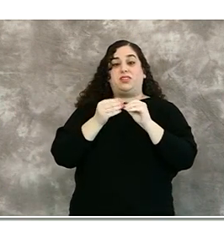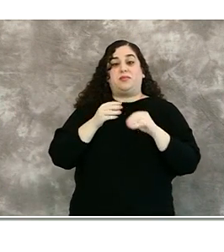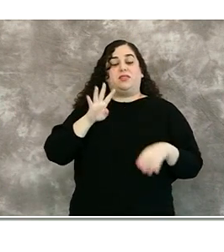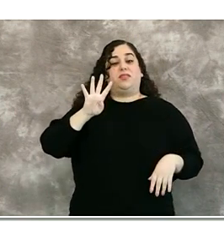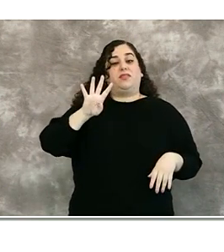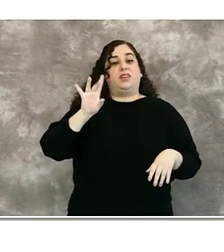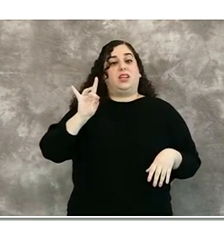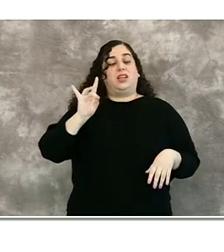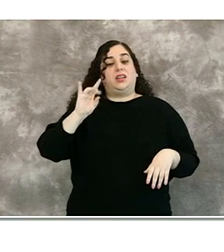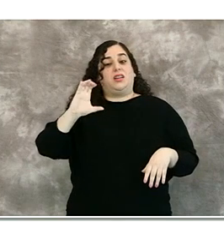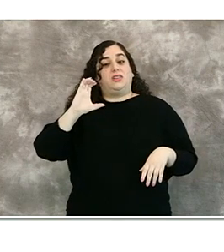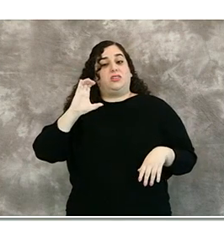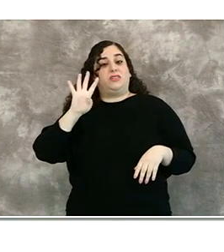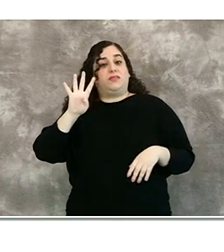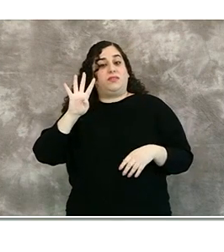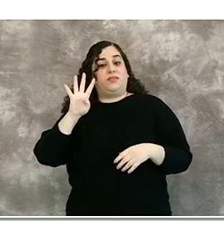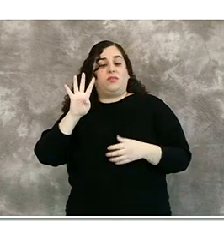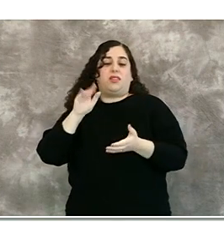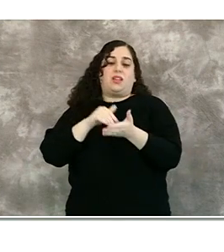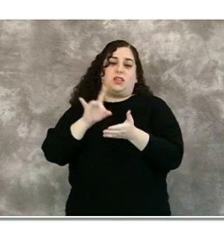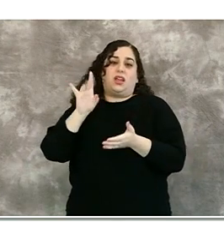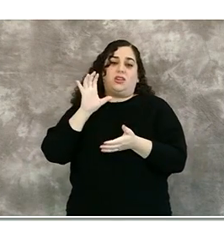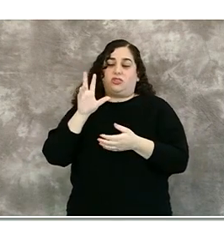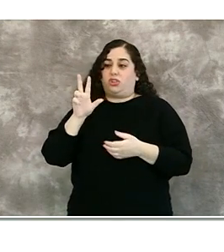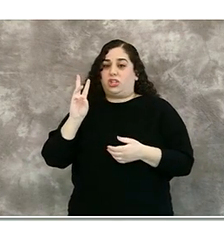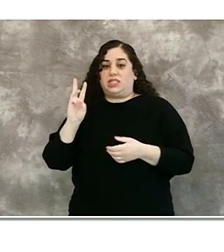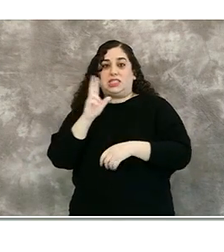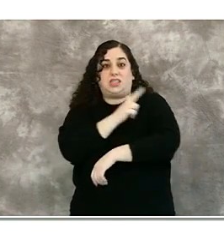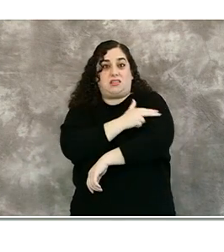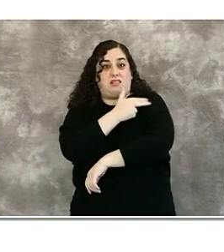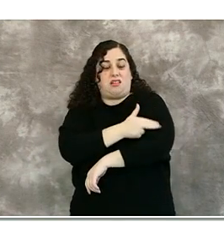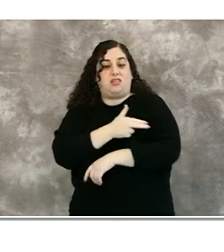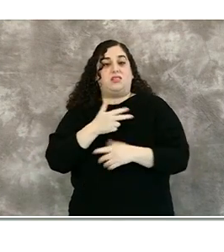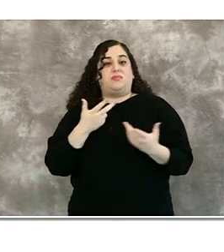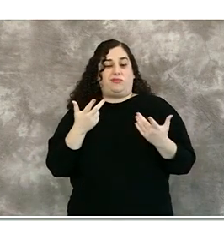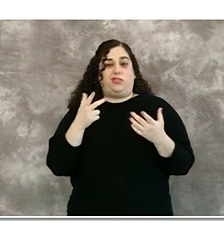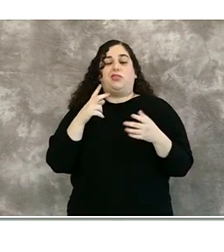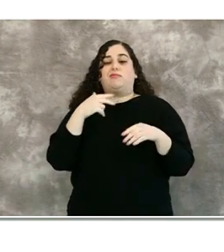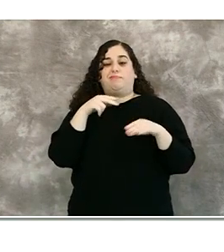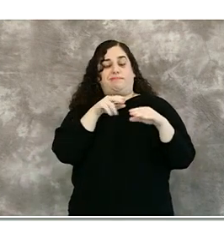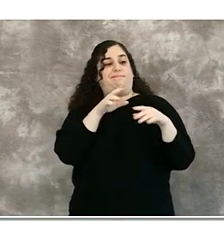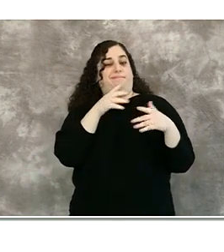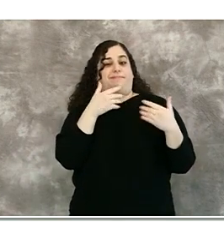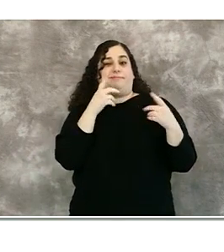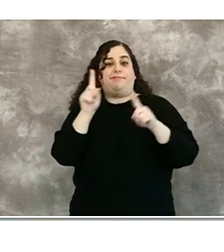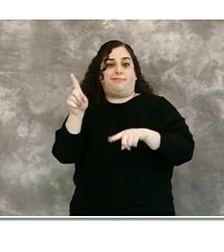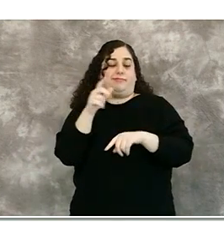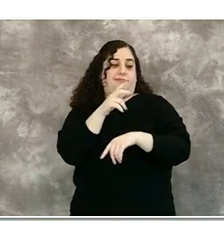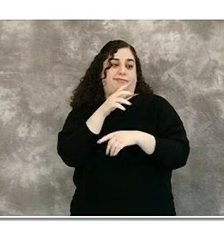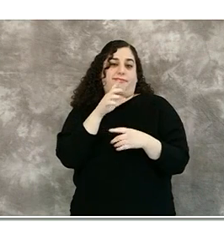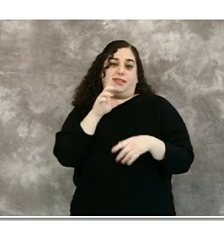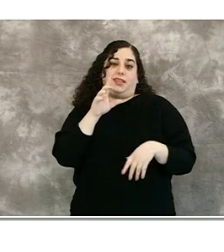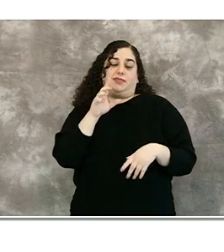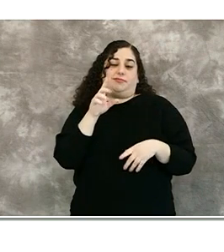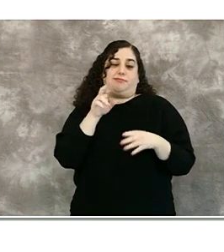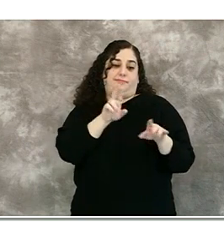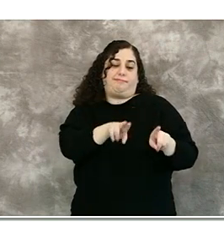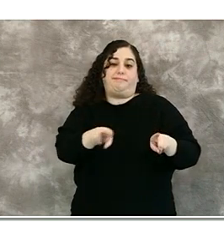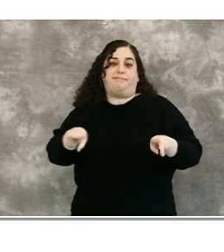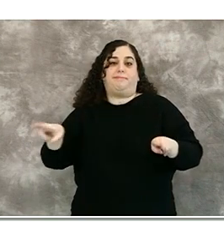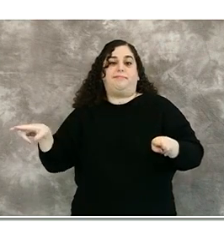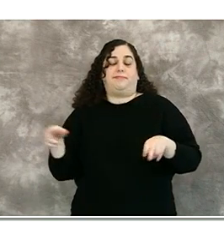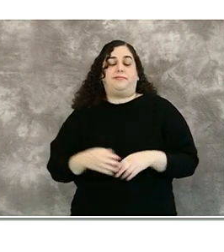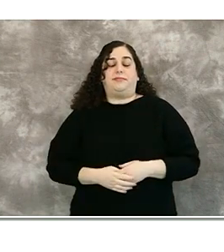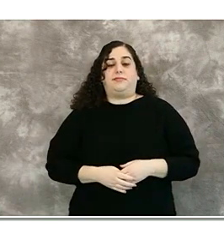of all COVID-19 cases have been hospitalized. 1,065 of those hospitalized have been admitted to the ICU. This number is